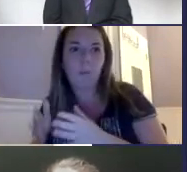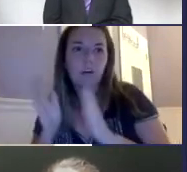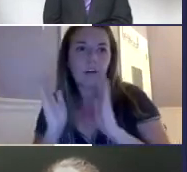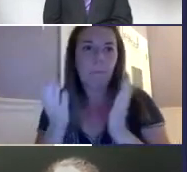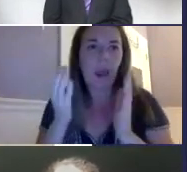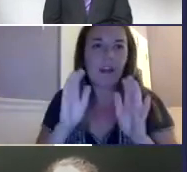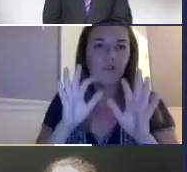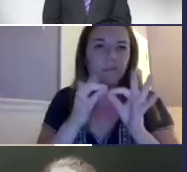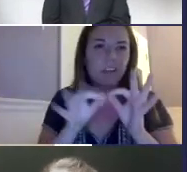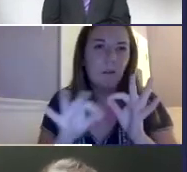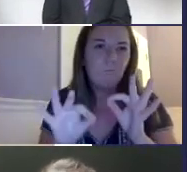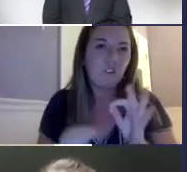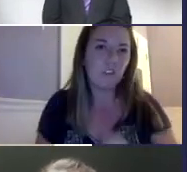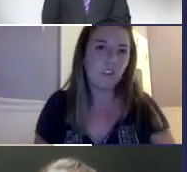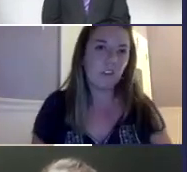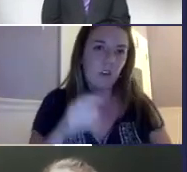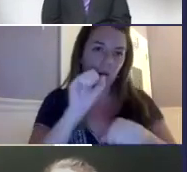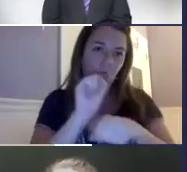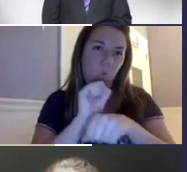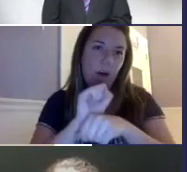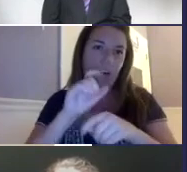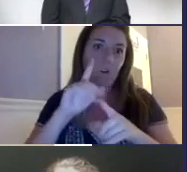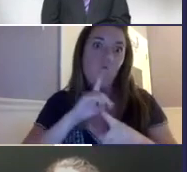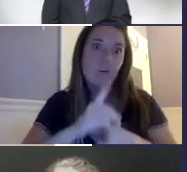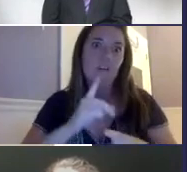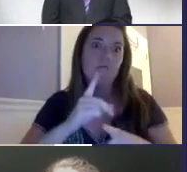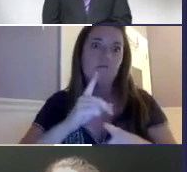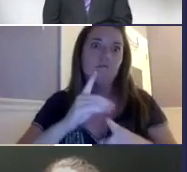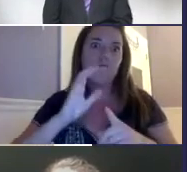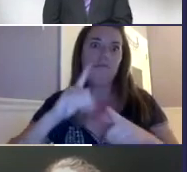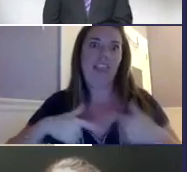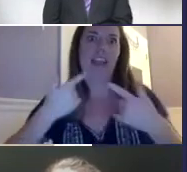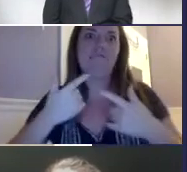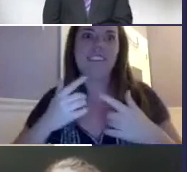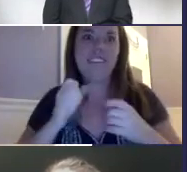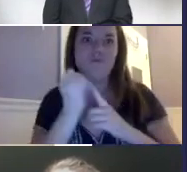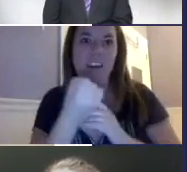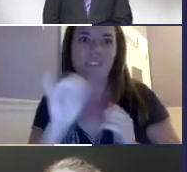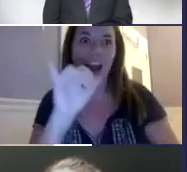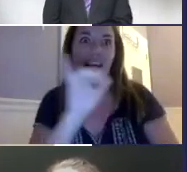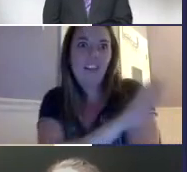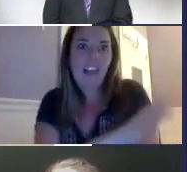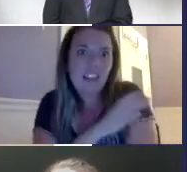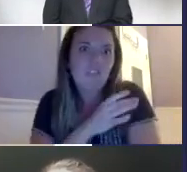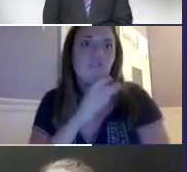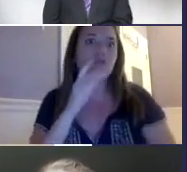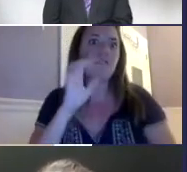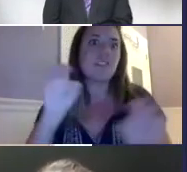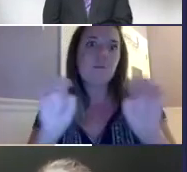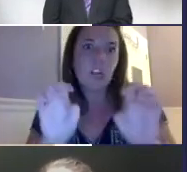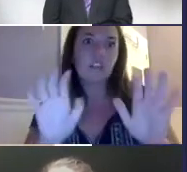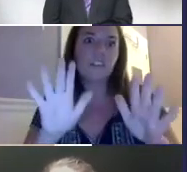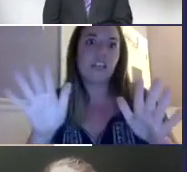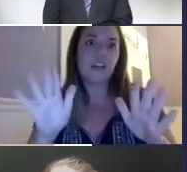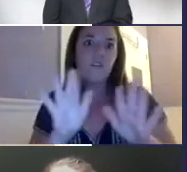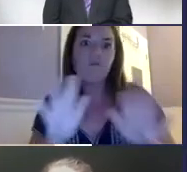definitely a lot of benefits to using an interpreter as opposed to captioning. Um, really in a real life situation,